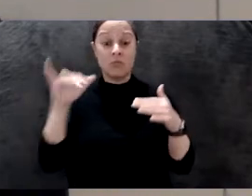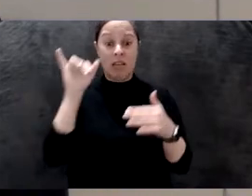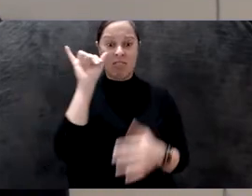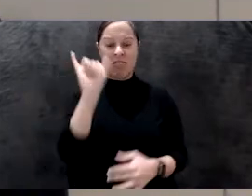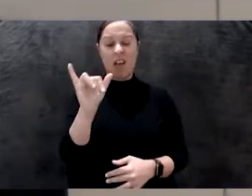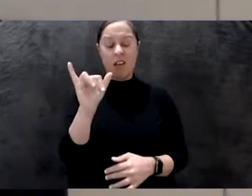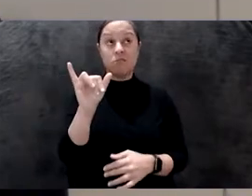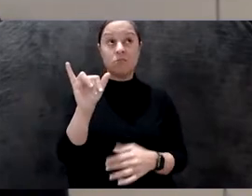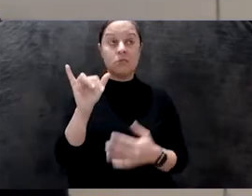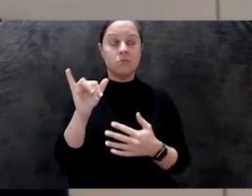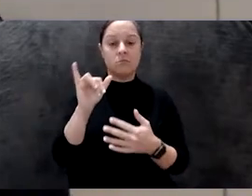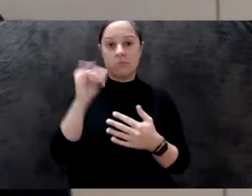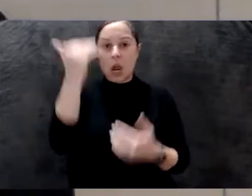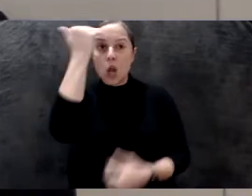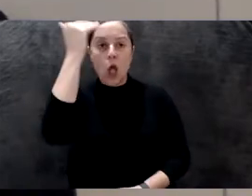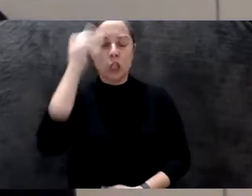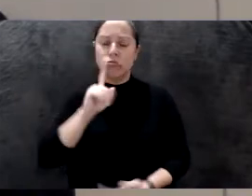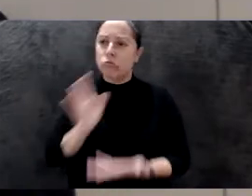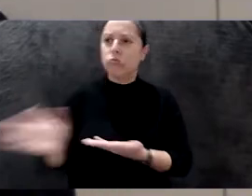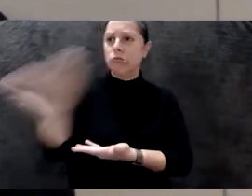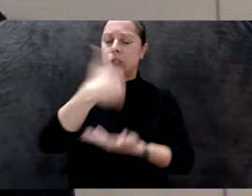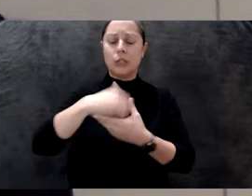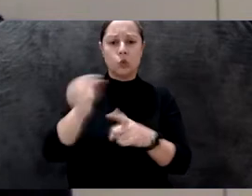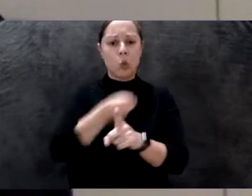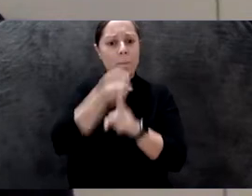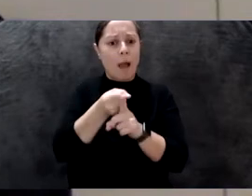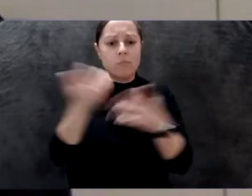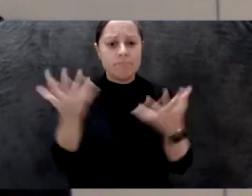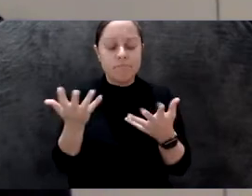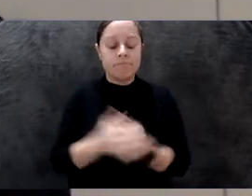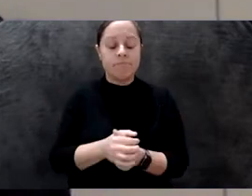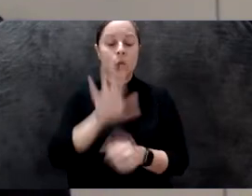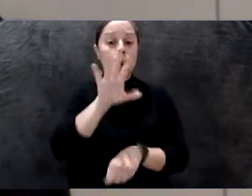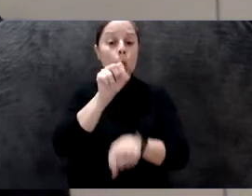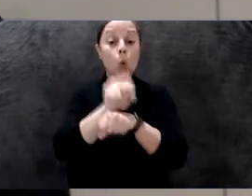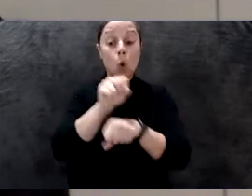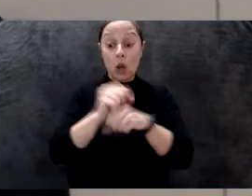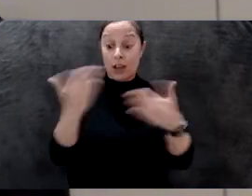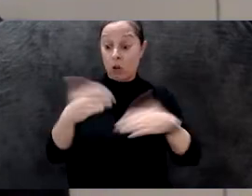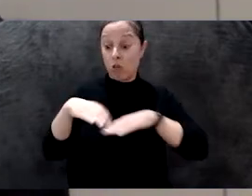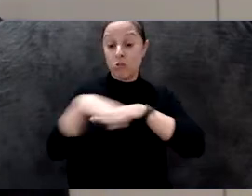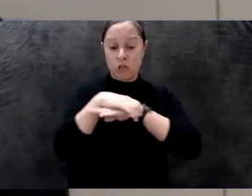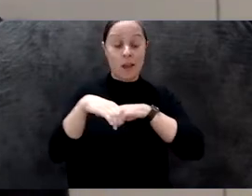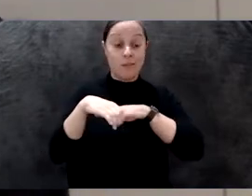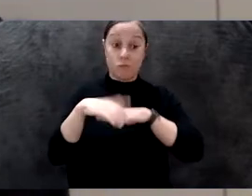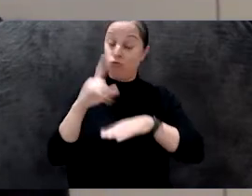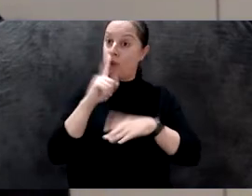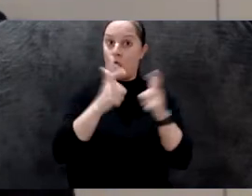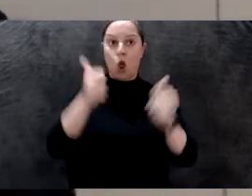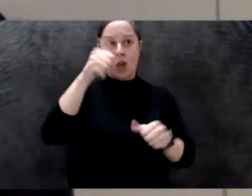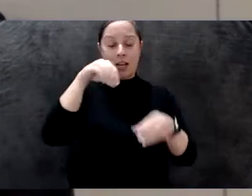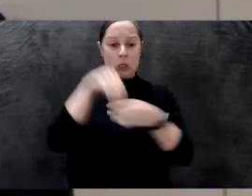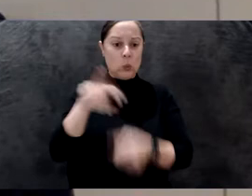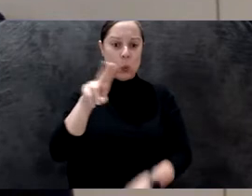knowledge. His work and this particular exhibition at The Shed, his largest in the U.S. to date,